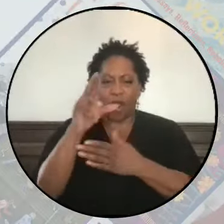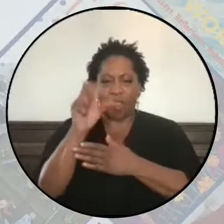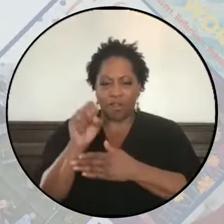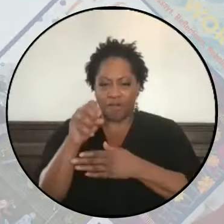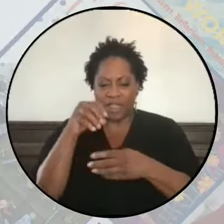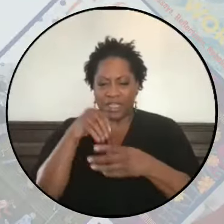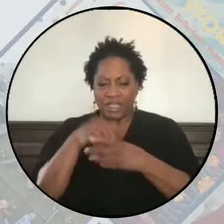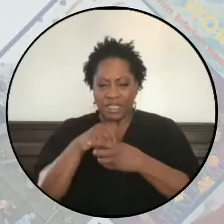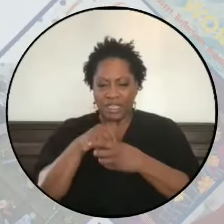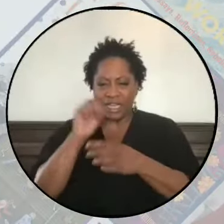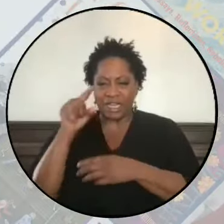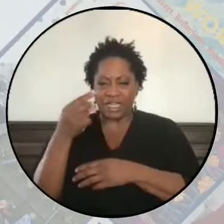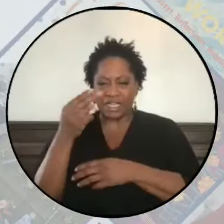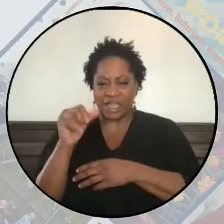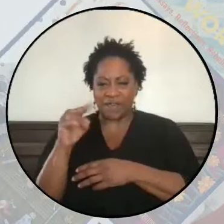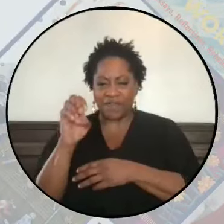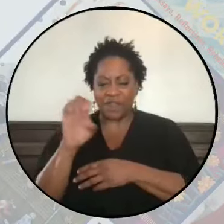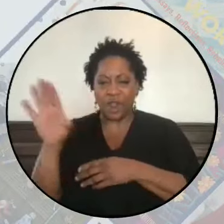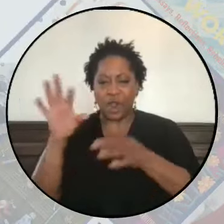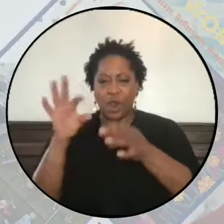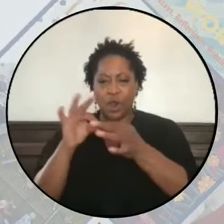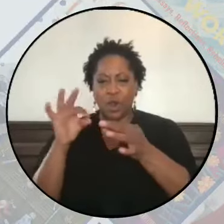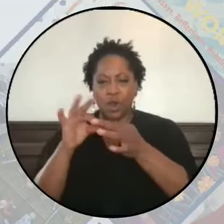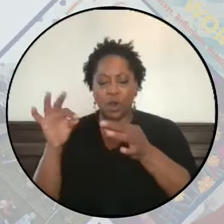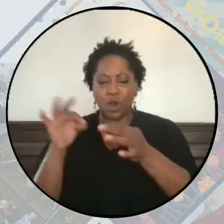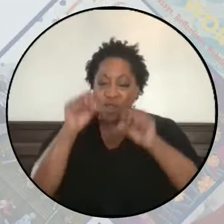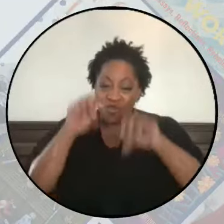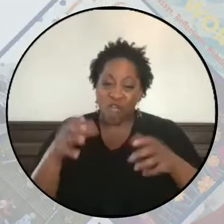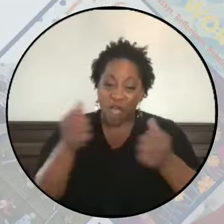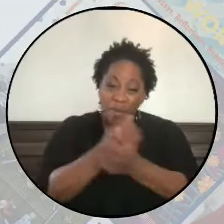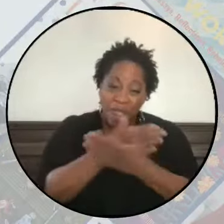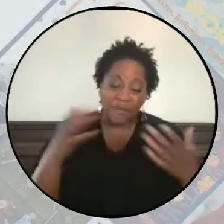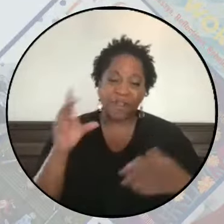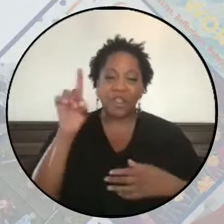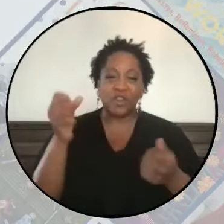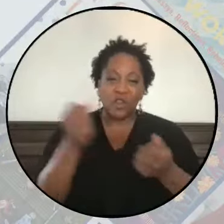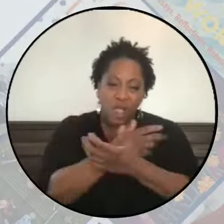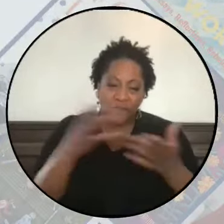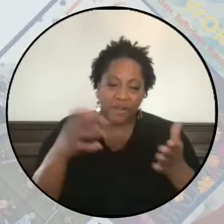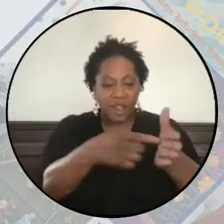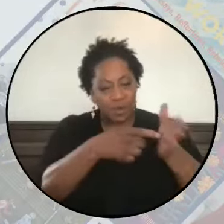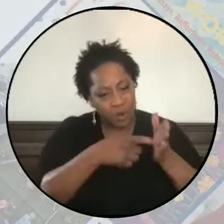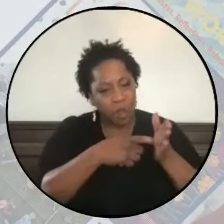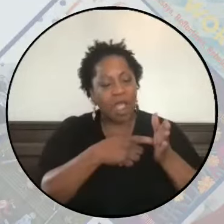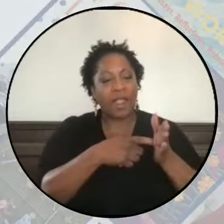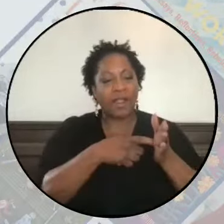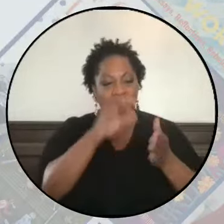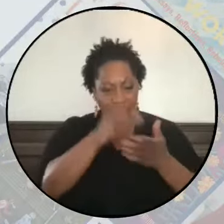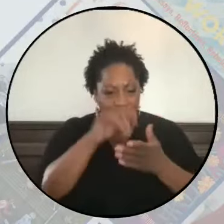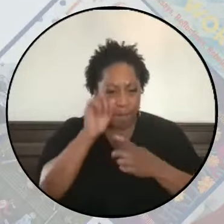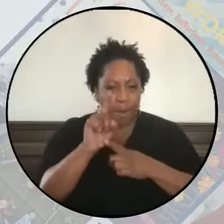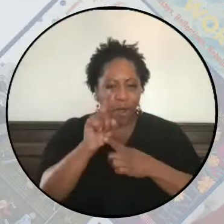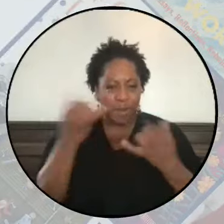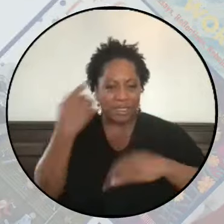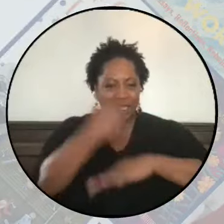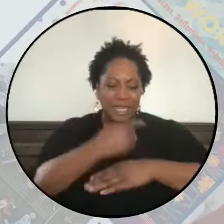in Stephanie's words to drop everything, do everything that is necessary kind of moment.